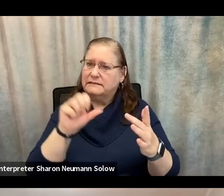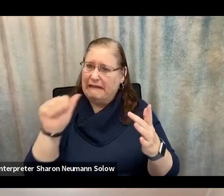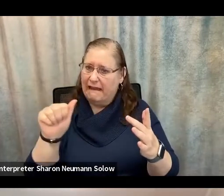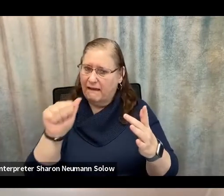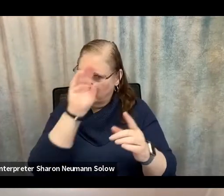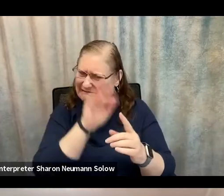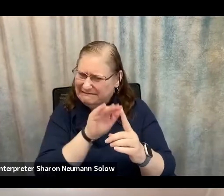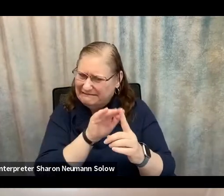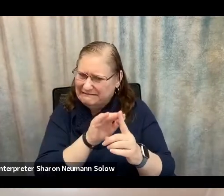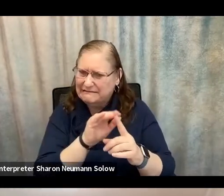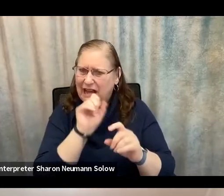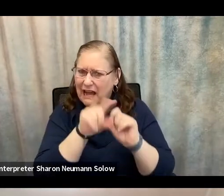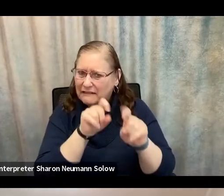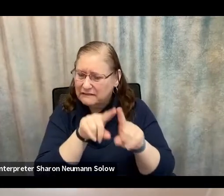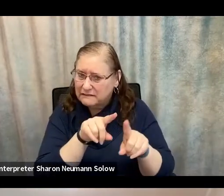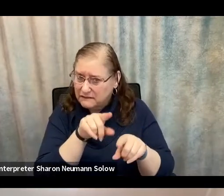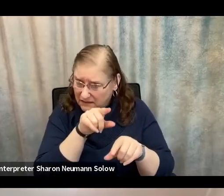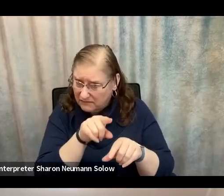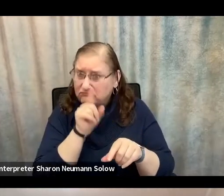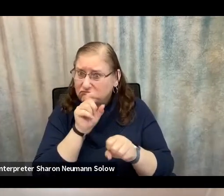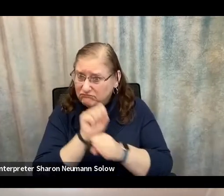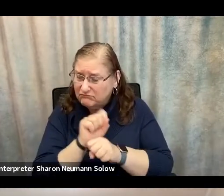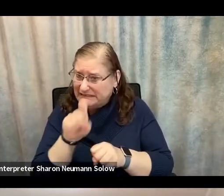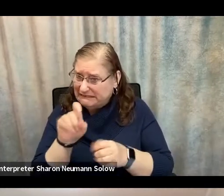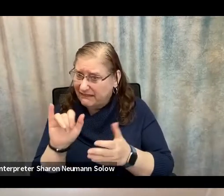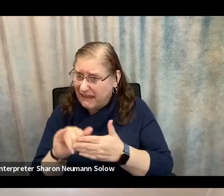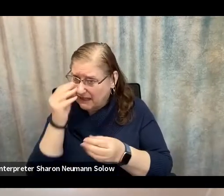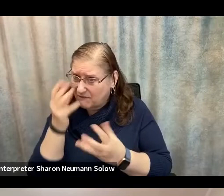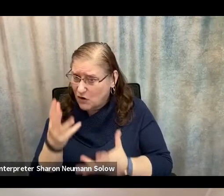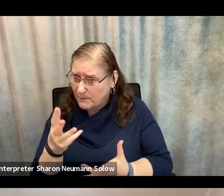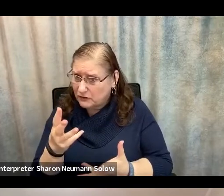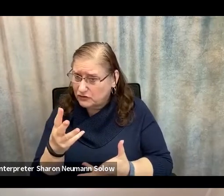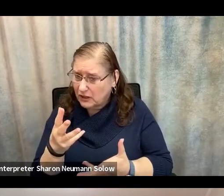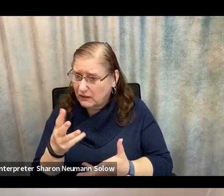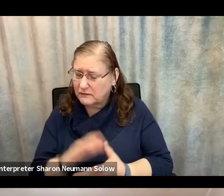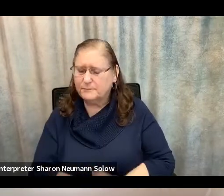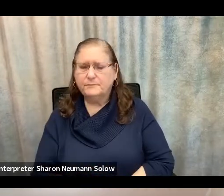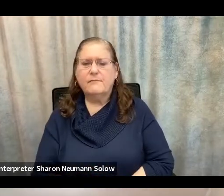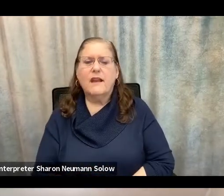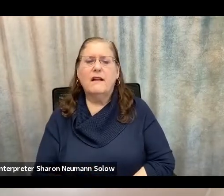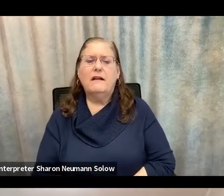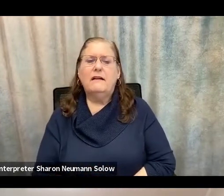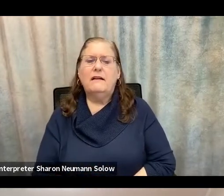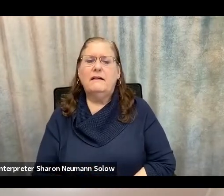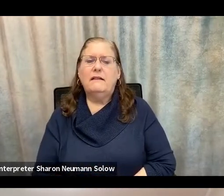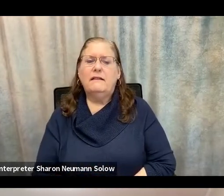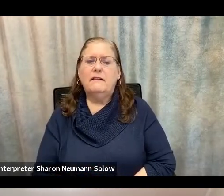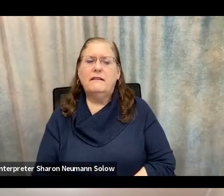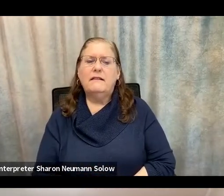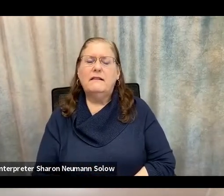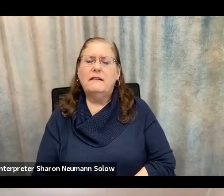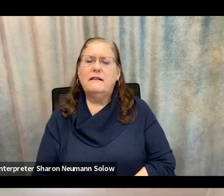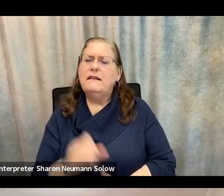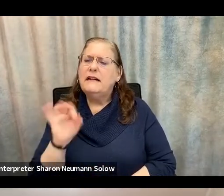know or asking them whether they actually need the information that you were asked about. If you do think that a